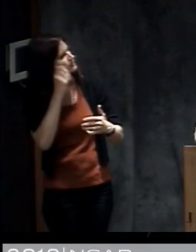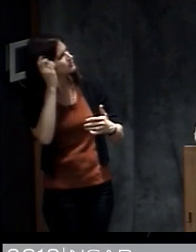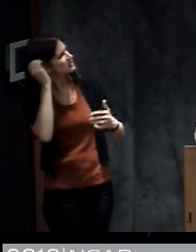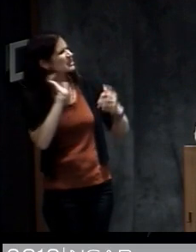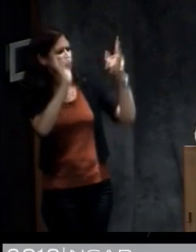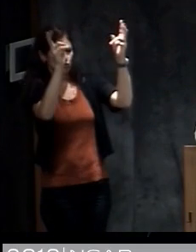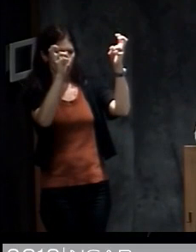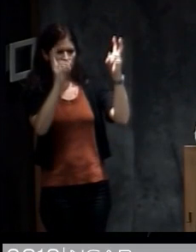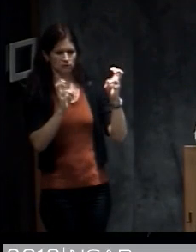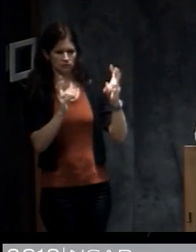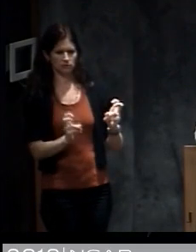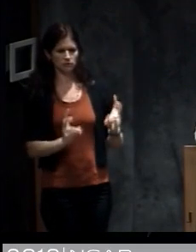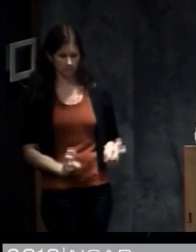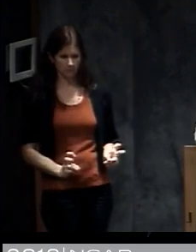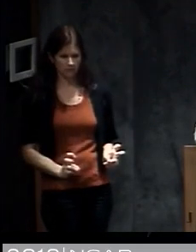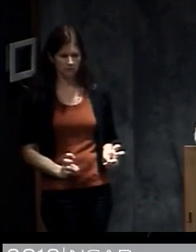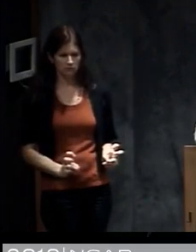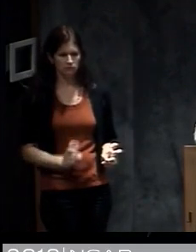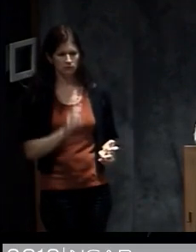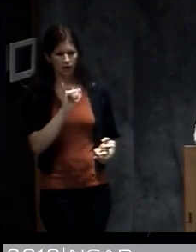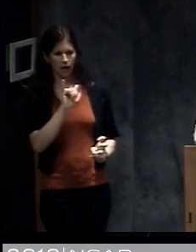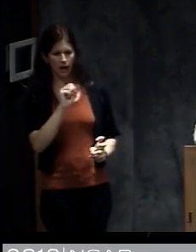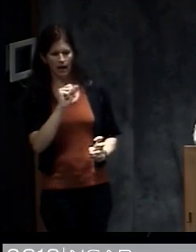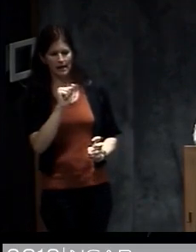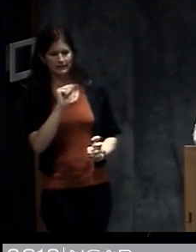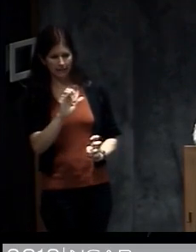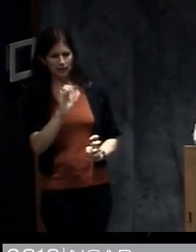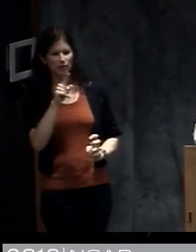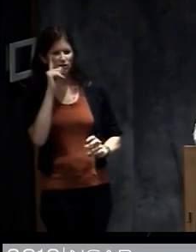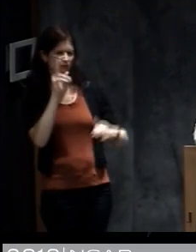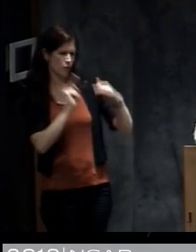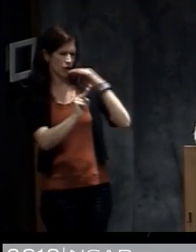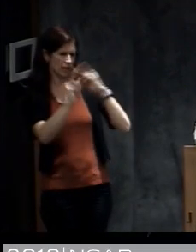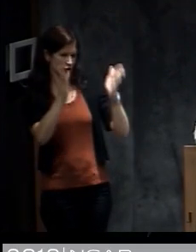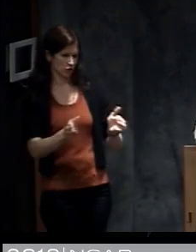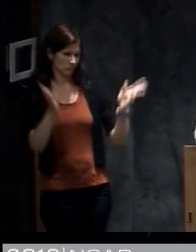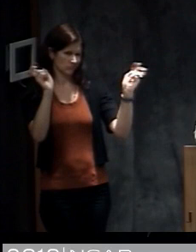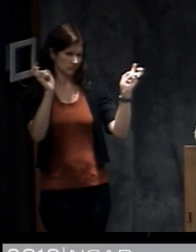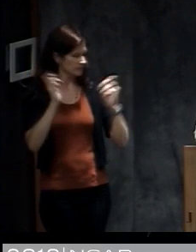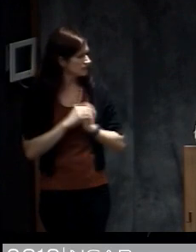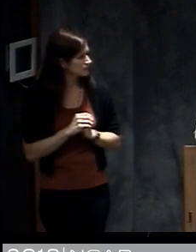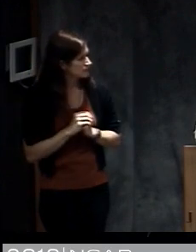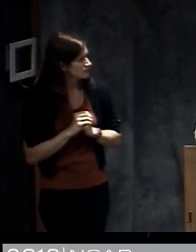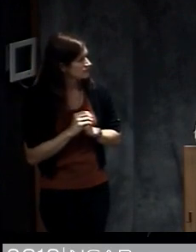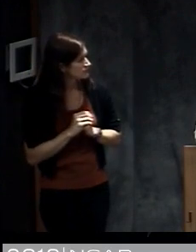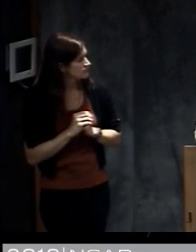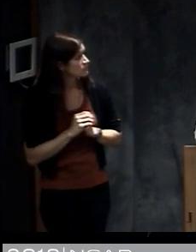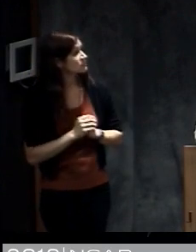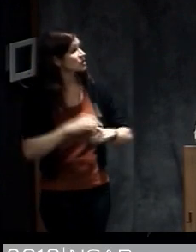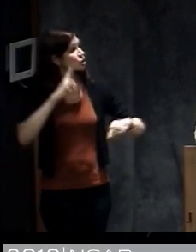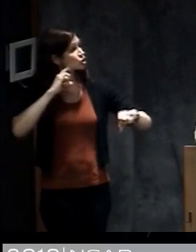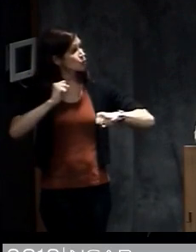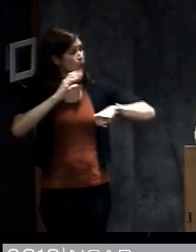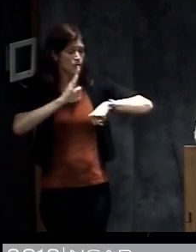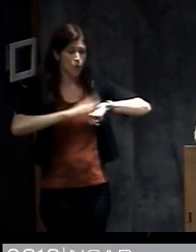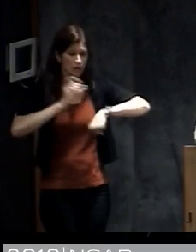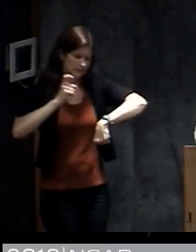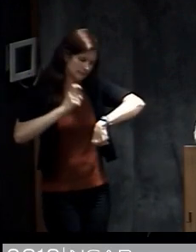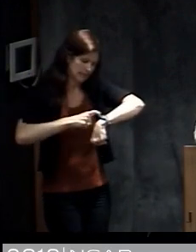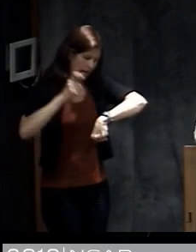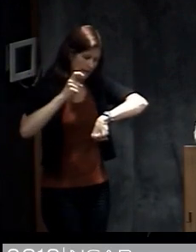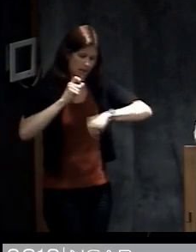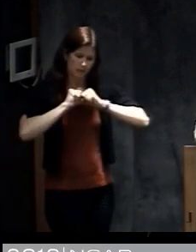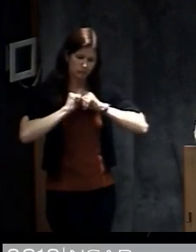from a description of the storm written by Isaac Klein who was the main forecaster there at the time. He said storm warnings were timely and received a wide